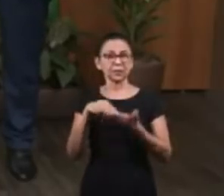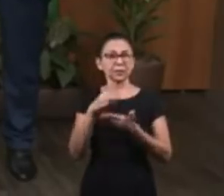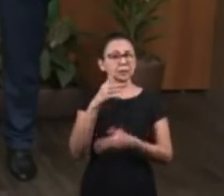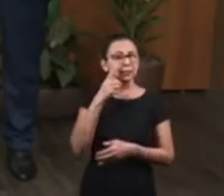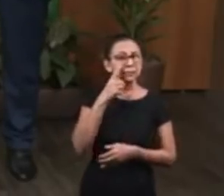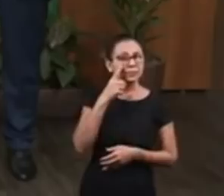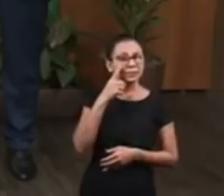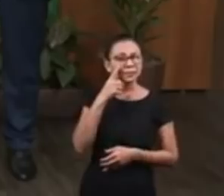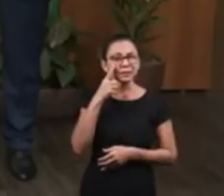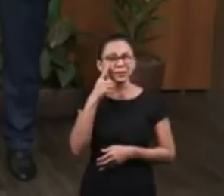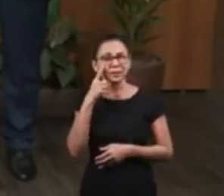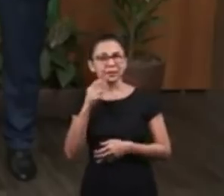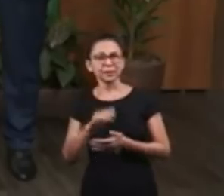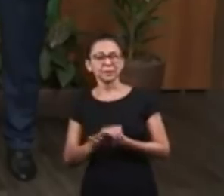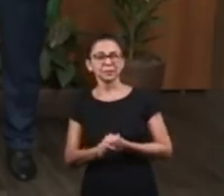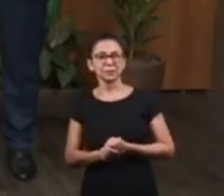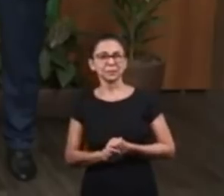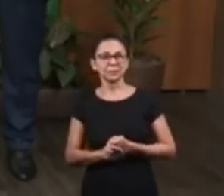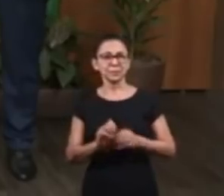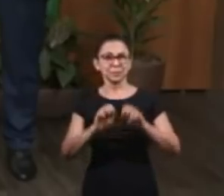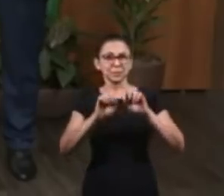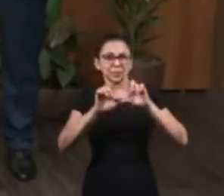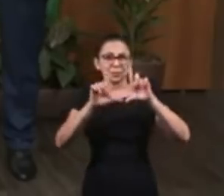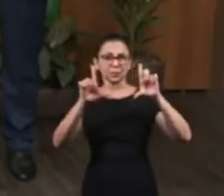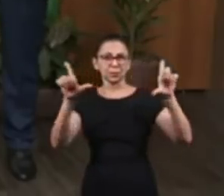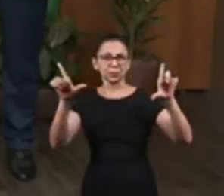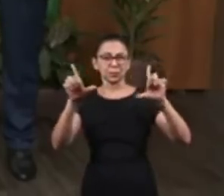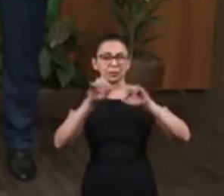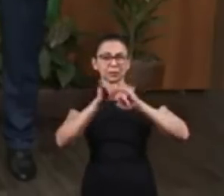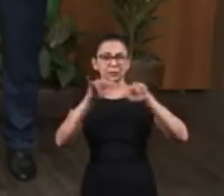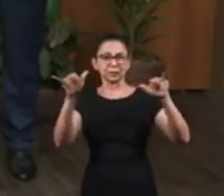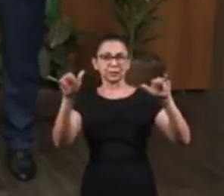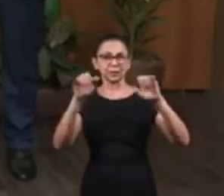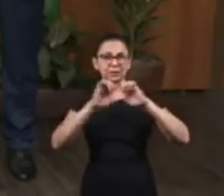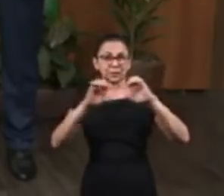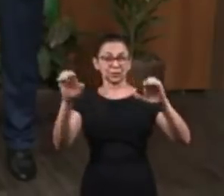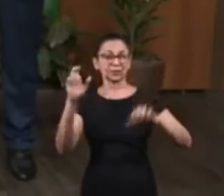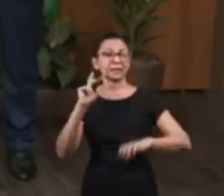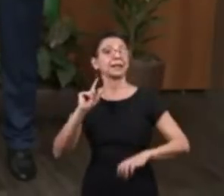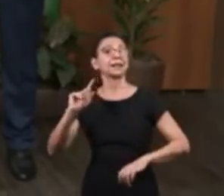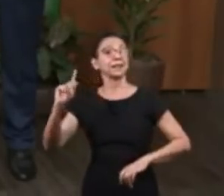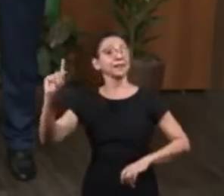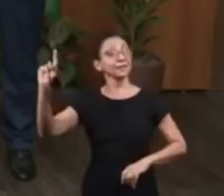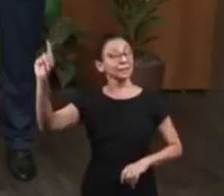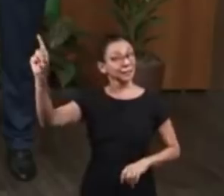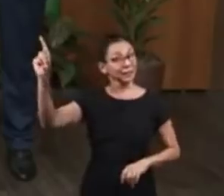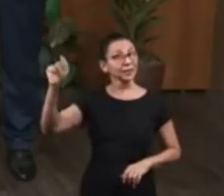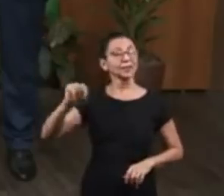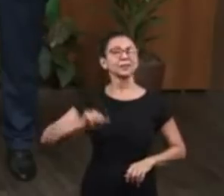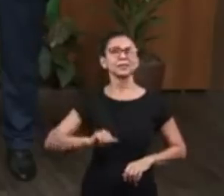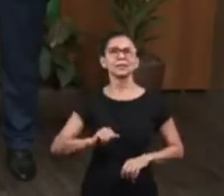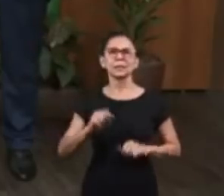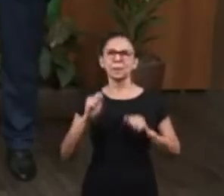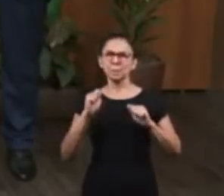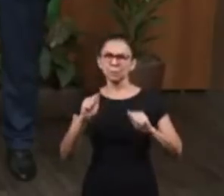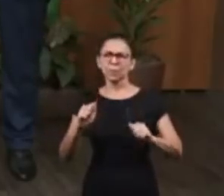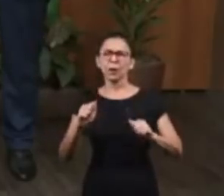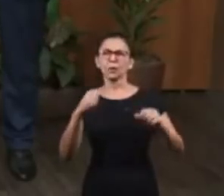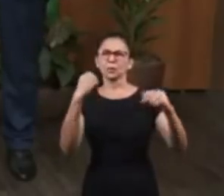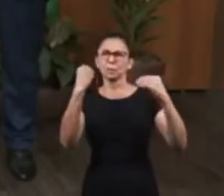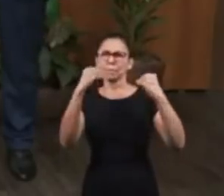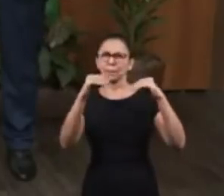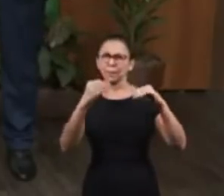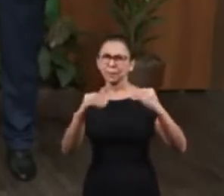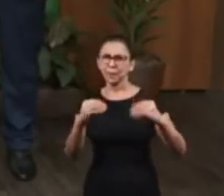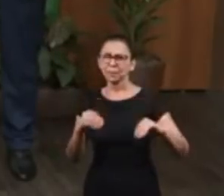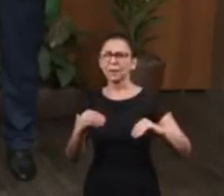you will find a webpage of the program Announcing the Eternal Gospel. Through this page, you can send